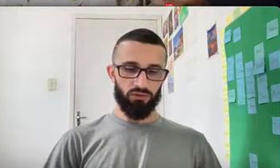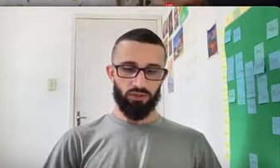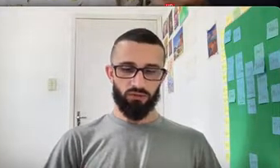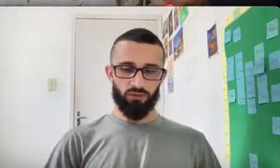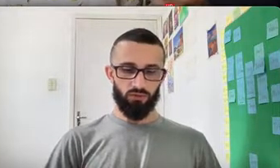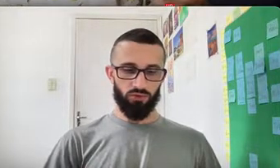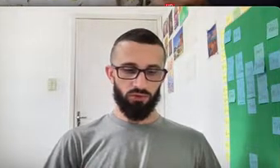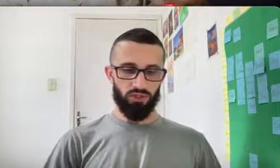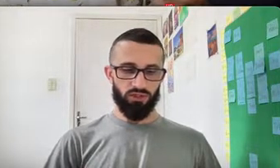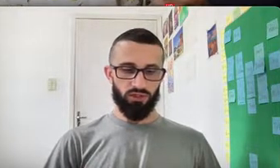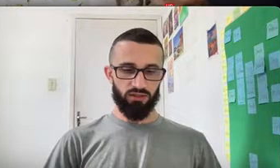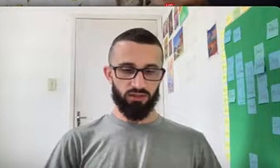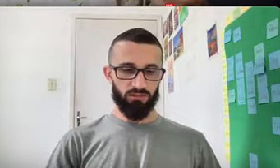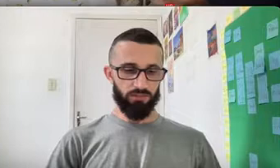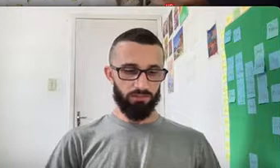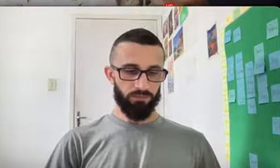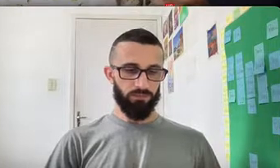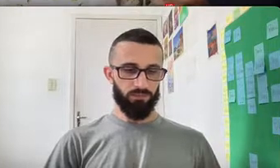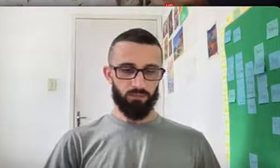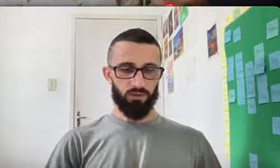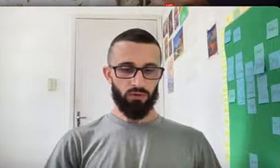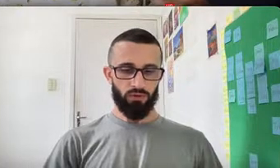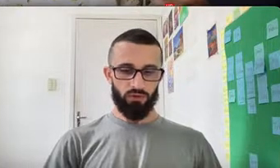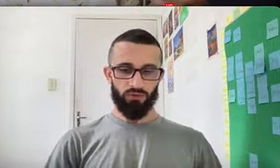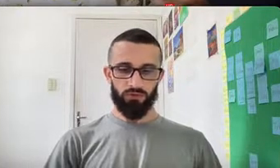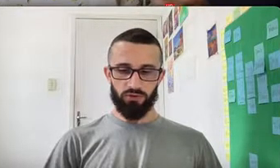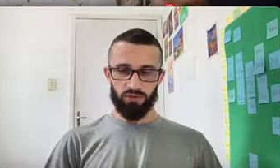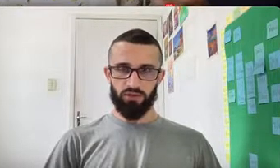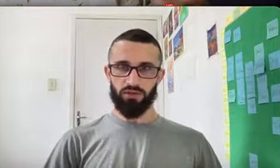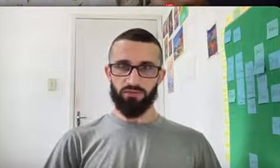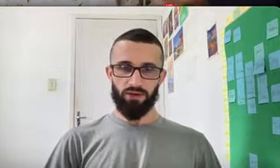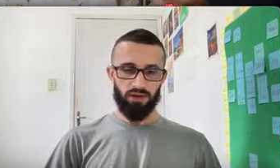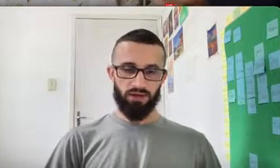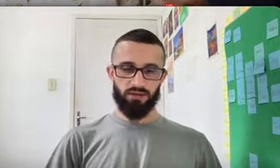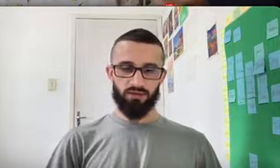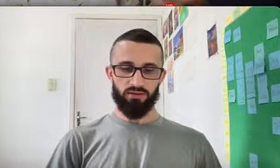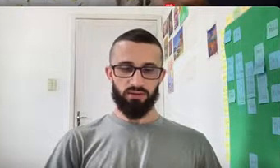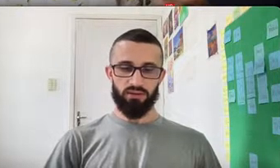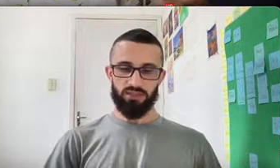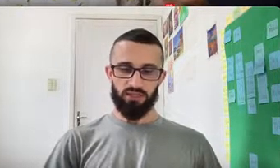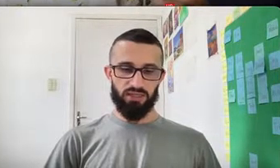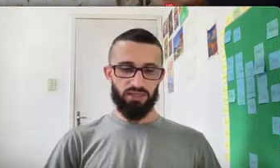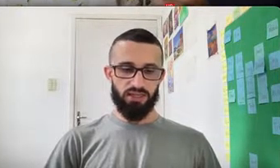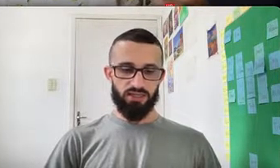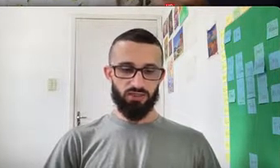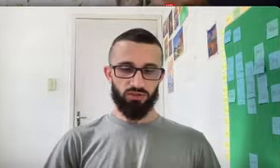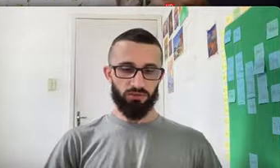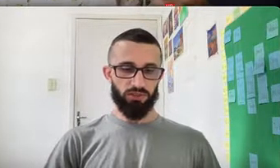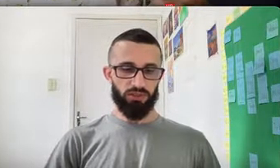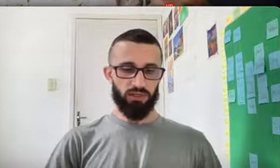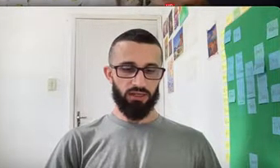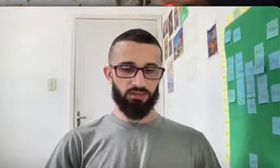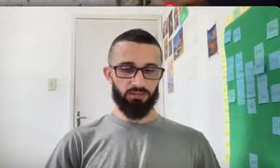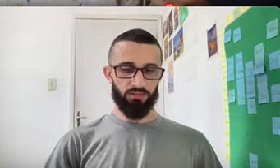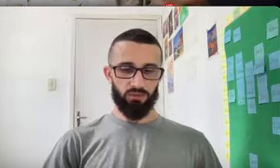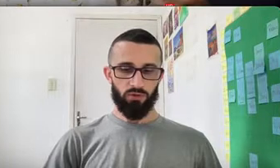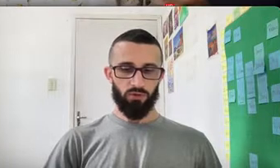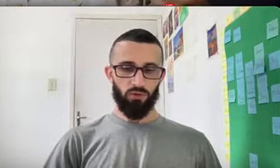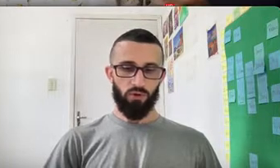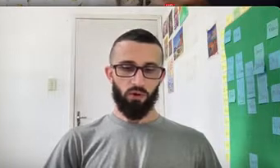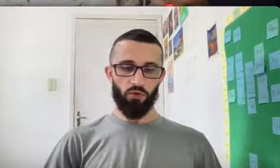Tenho certeza Que você vai Se identificar